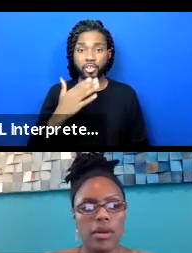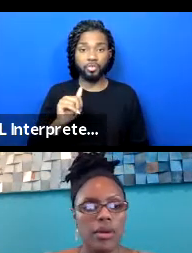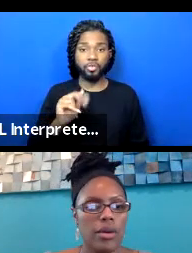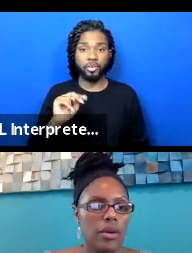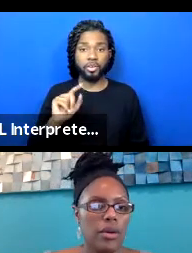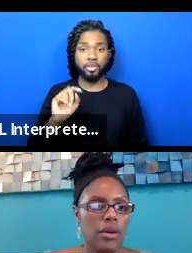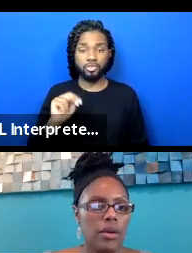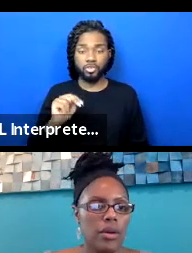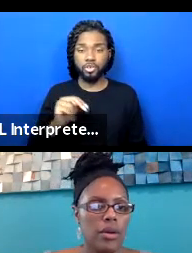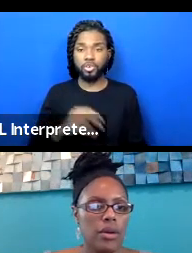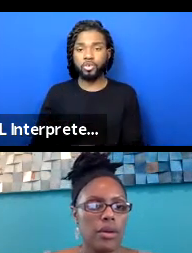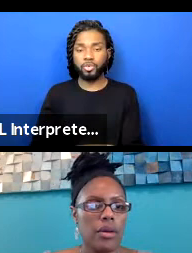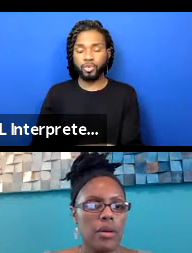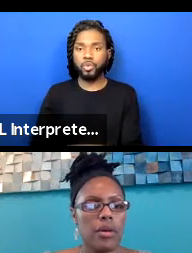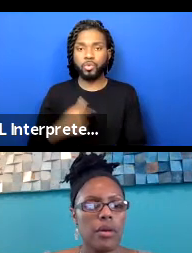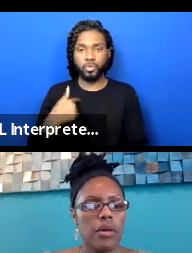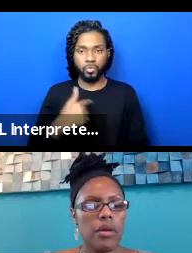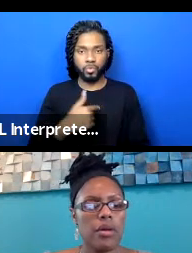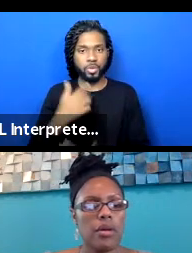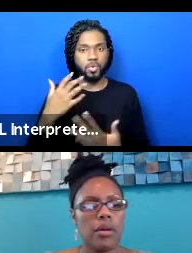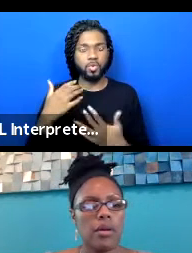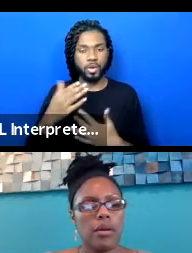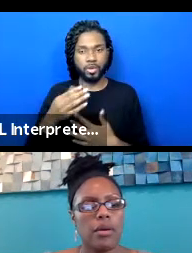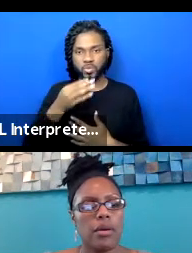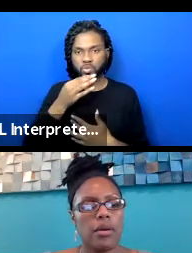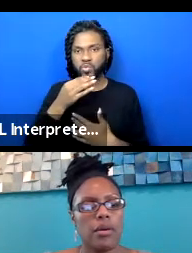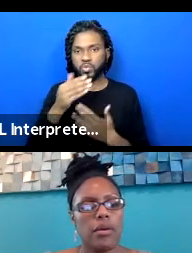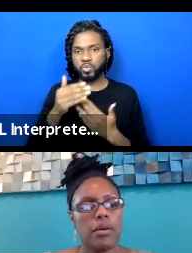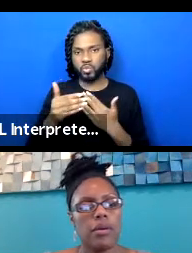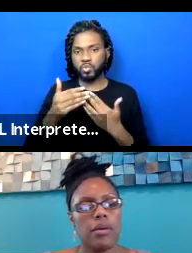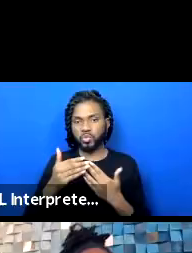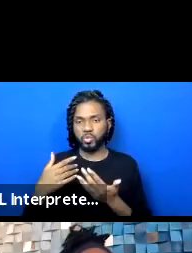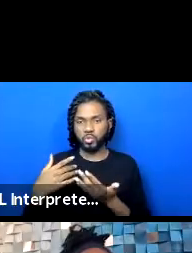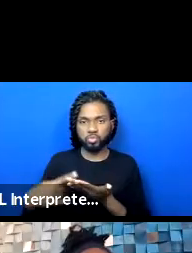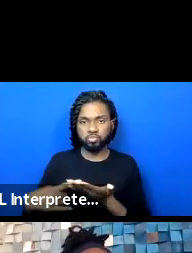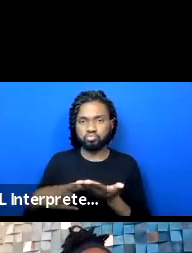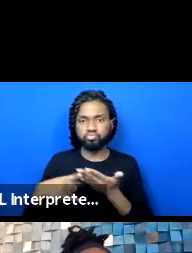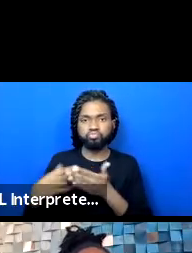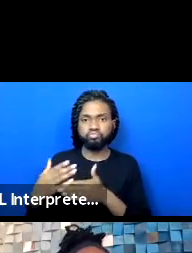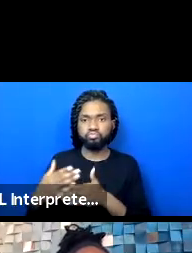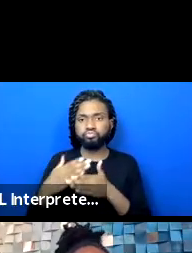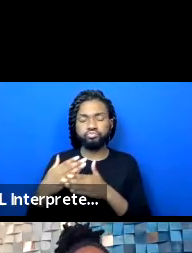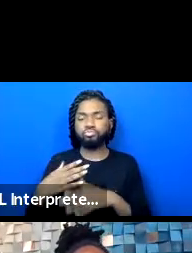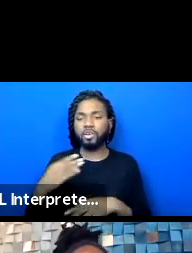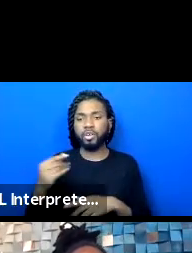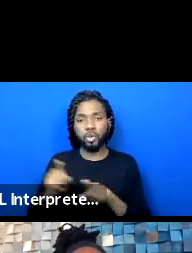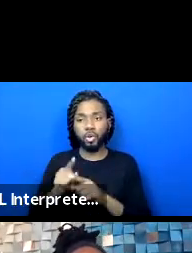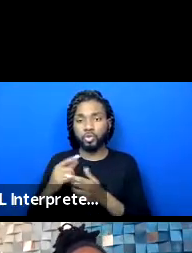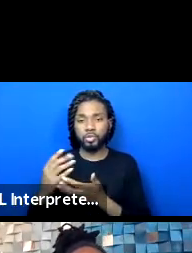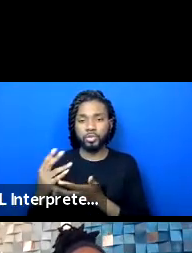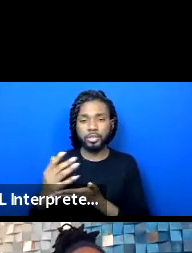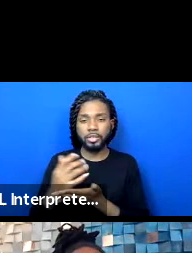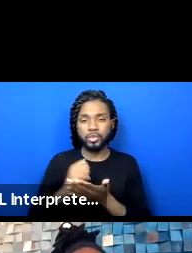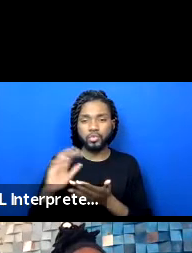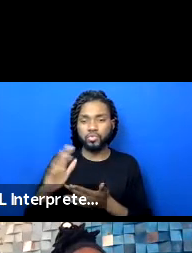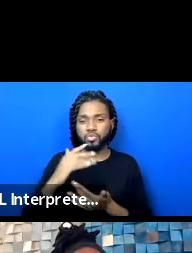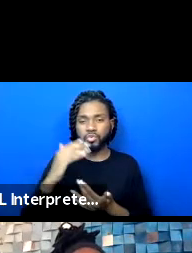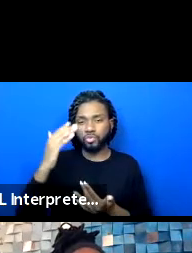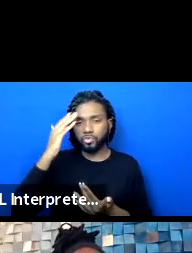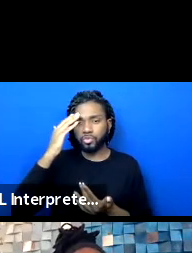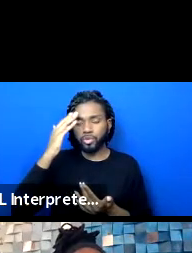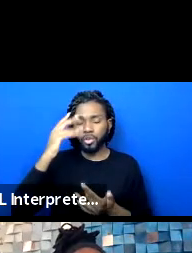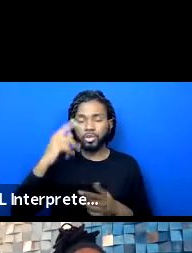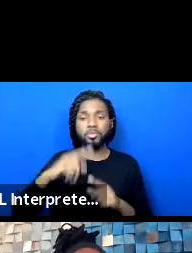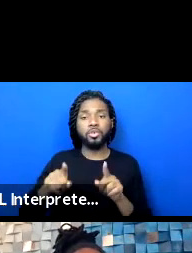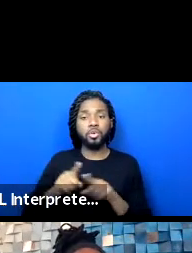in following up really soon. And again, gleaning knowledge from what you all are doing, but also sharing what we're doing.